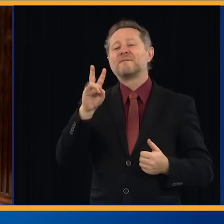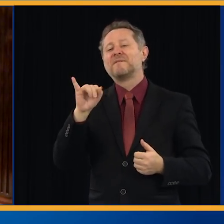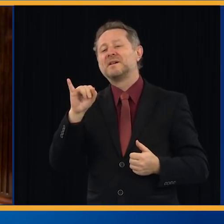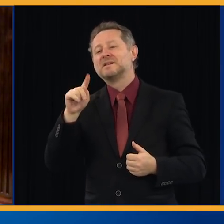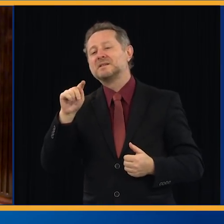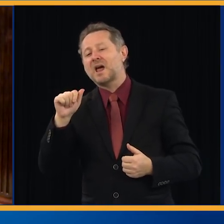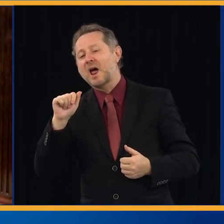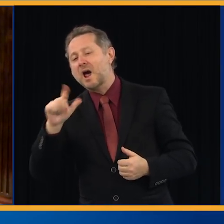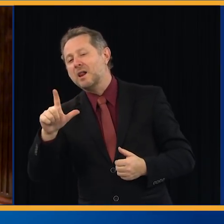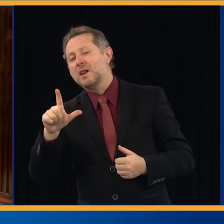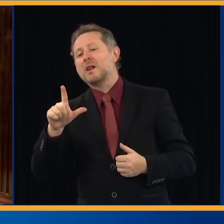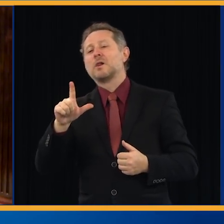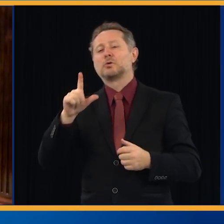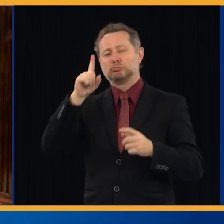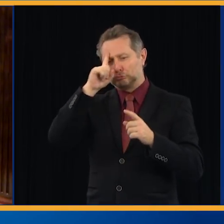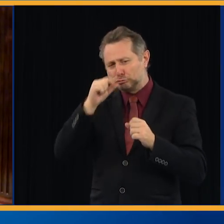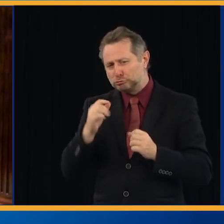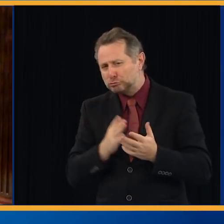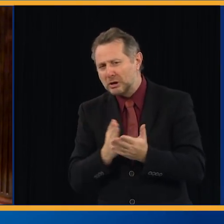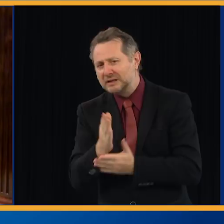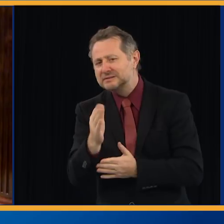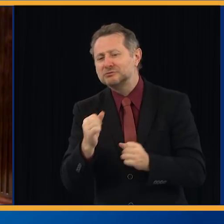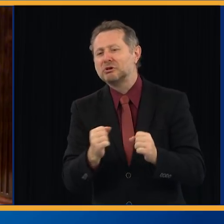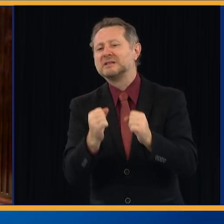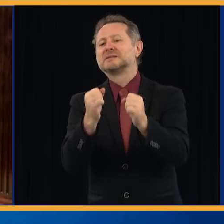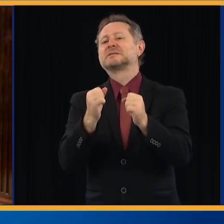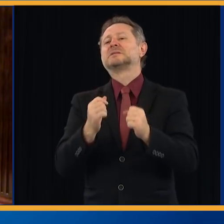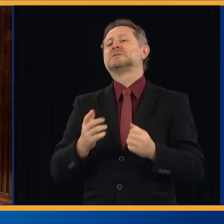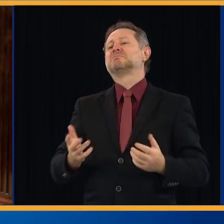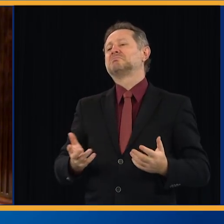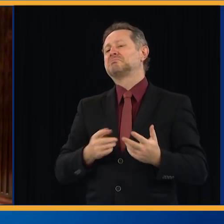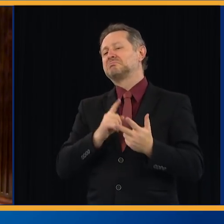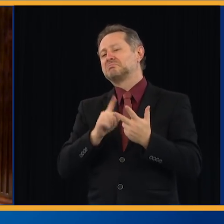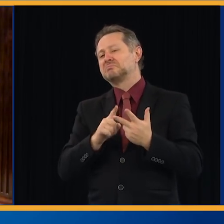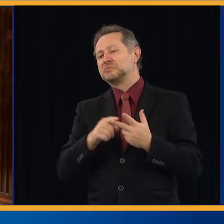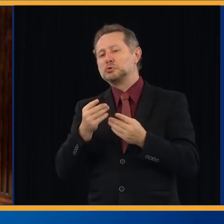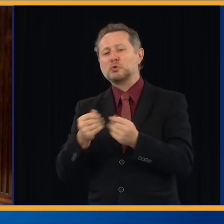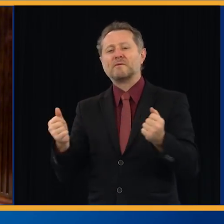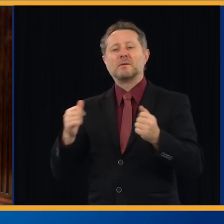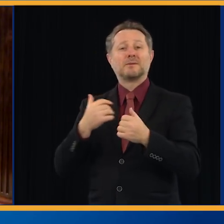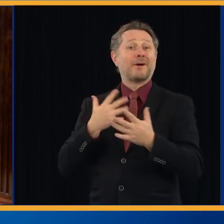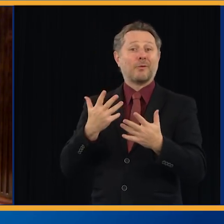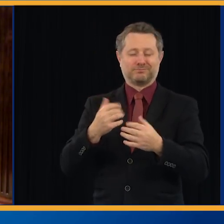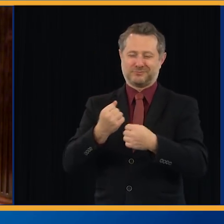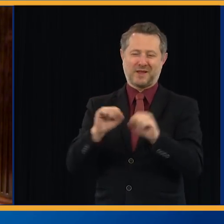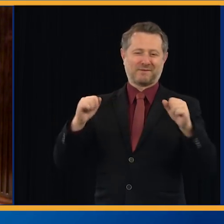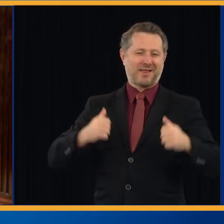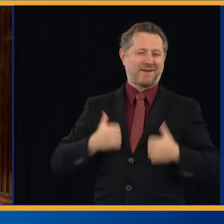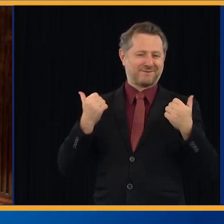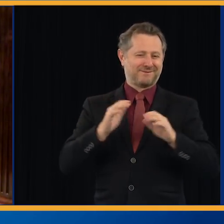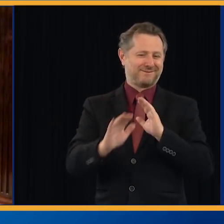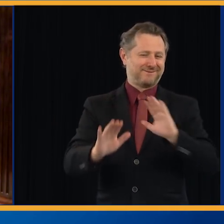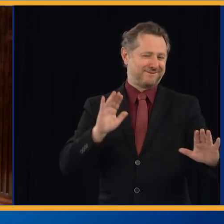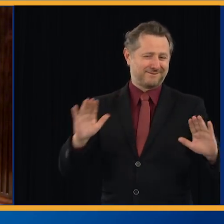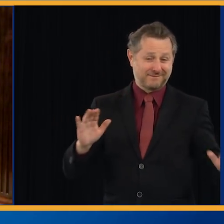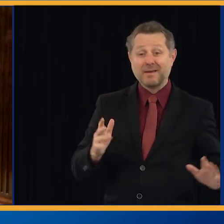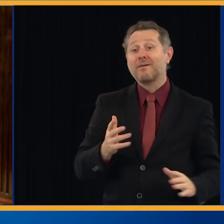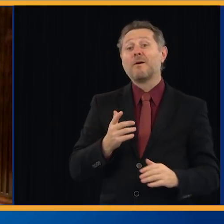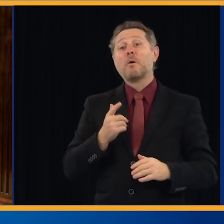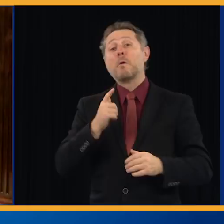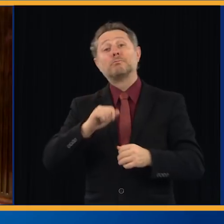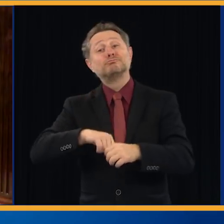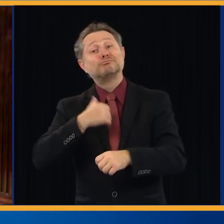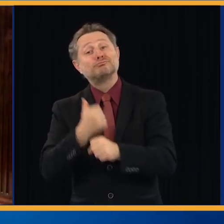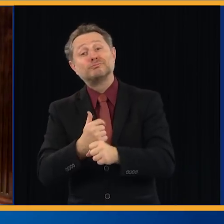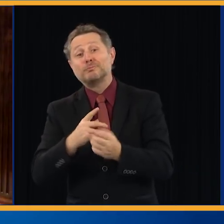save lives. Now, get the contact tracing program up and running a lot has to happen first. And hiring,